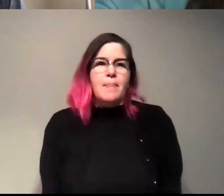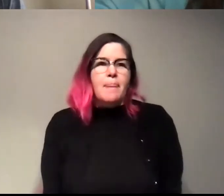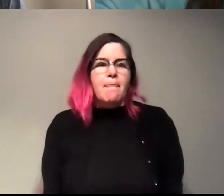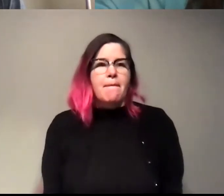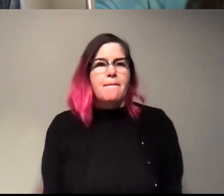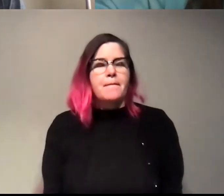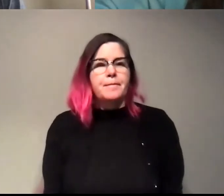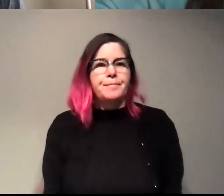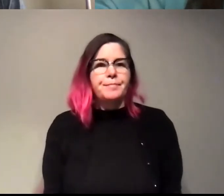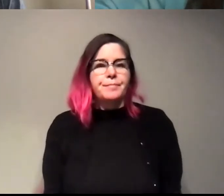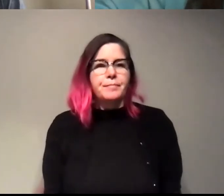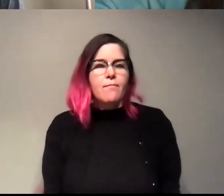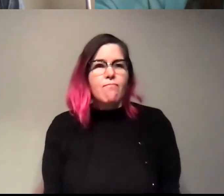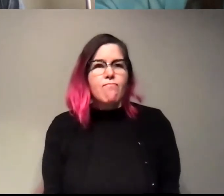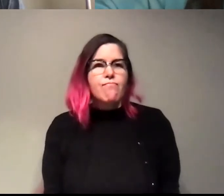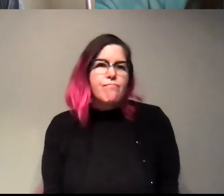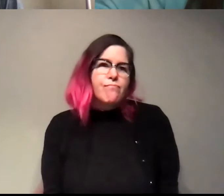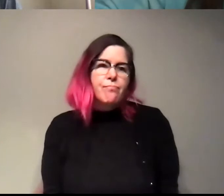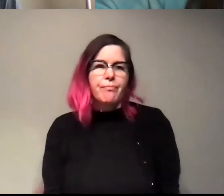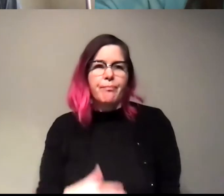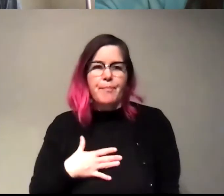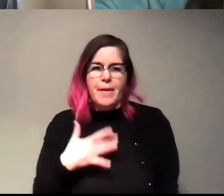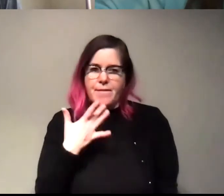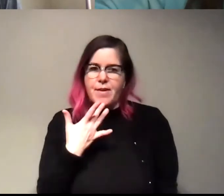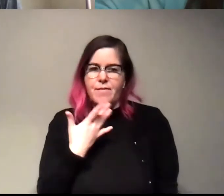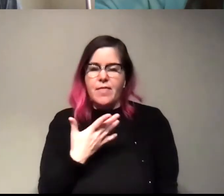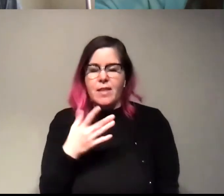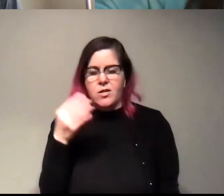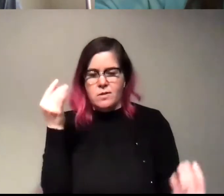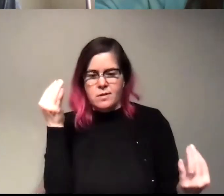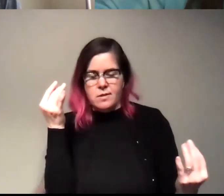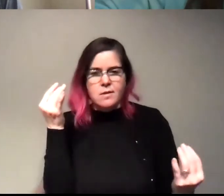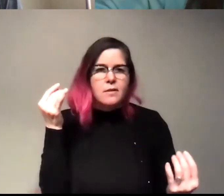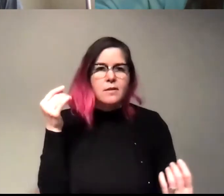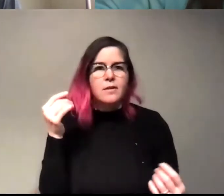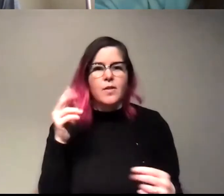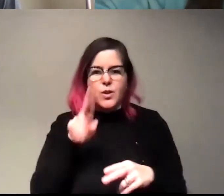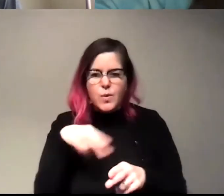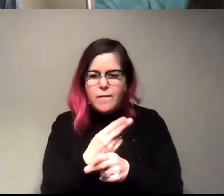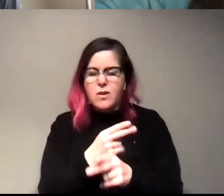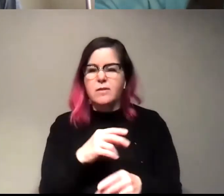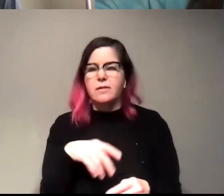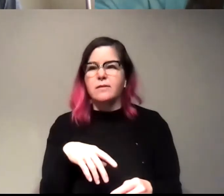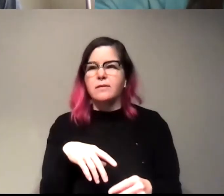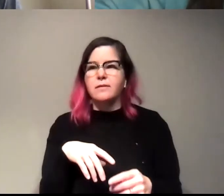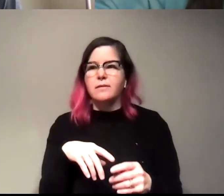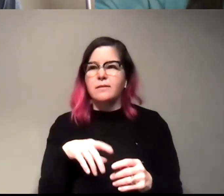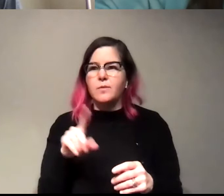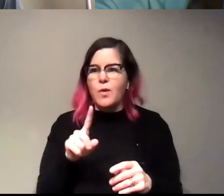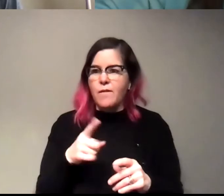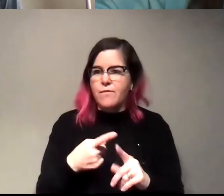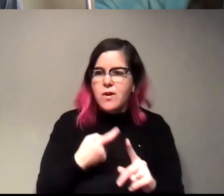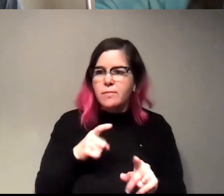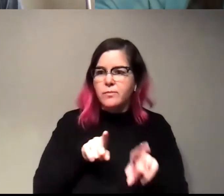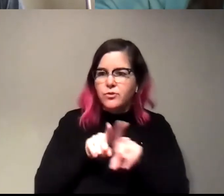so I, that was like my favorite thing is like to think about like the universe, like the origin of the universe, stars,